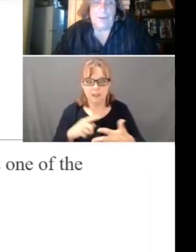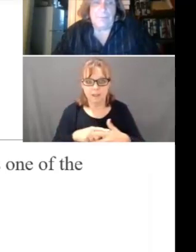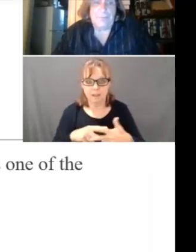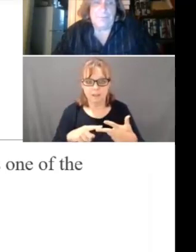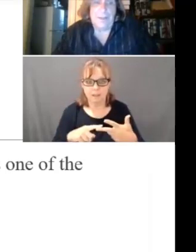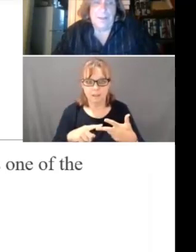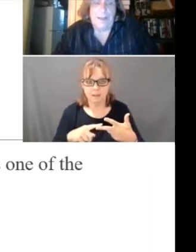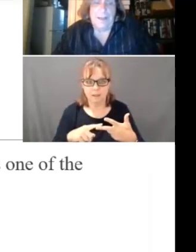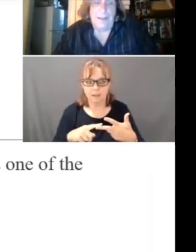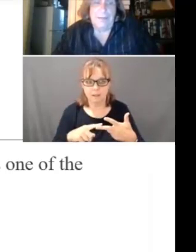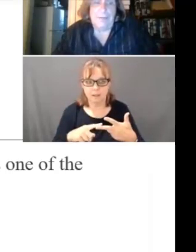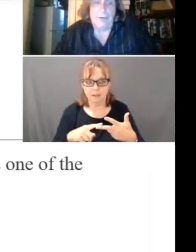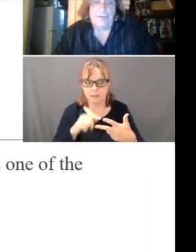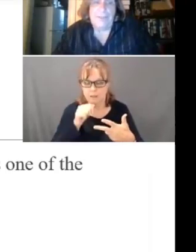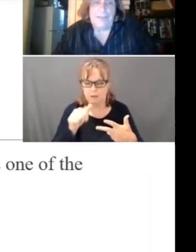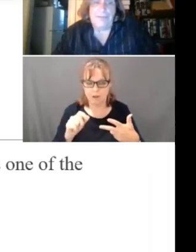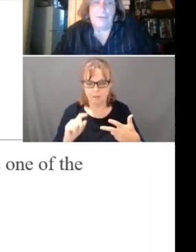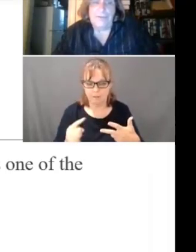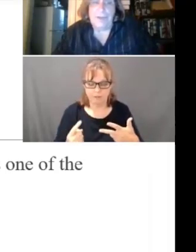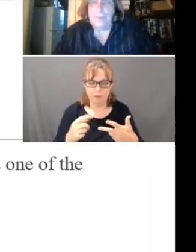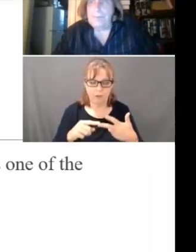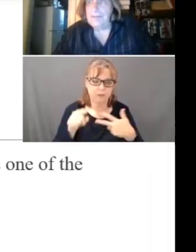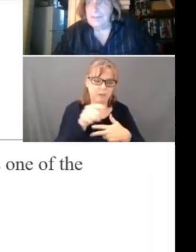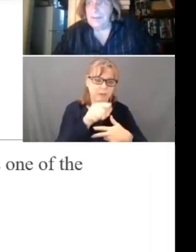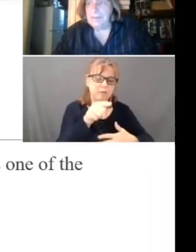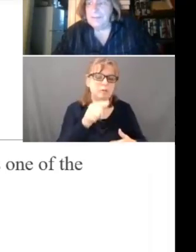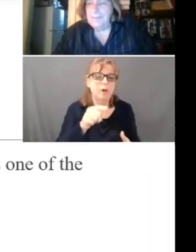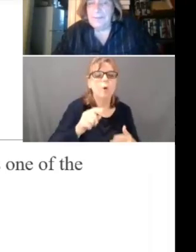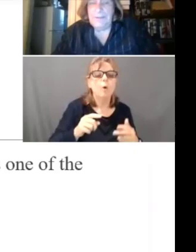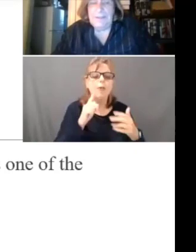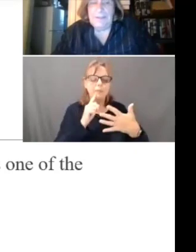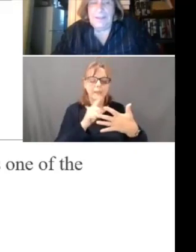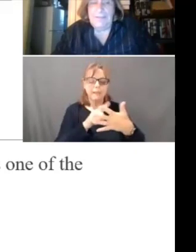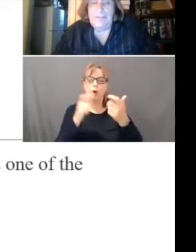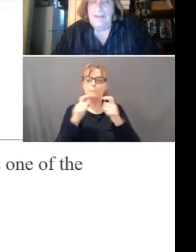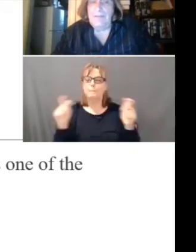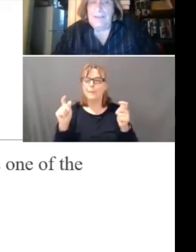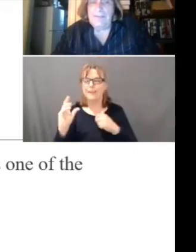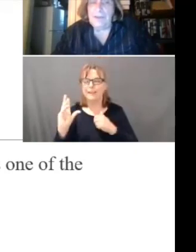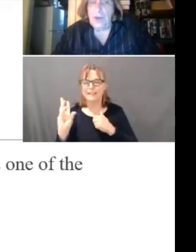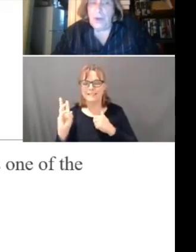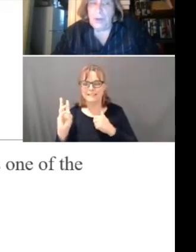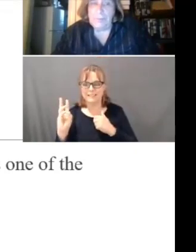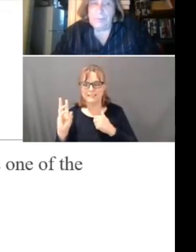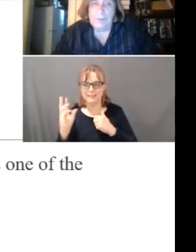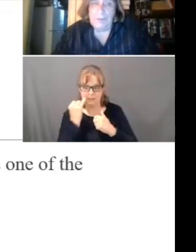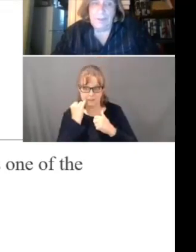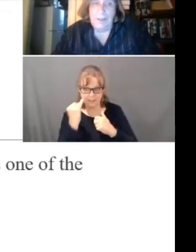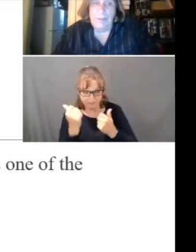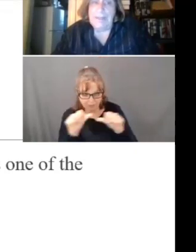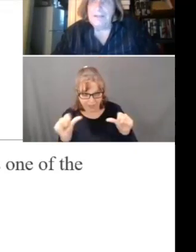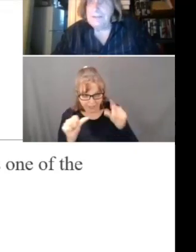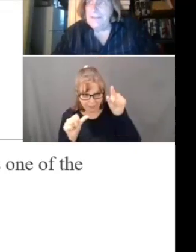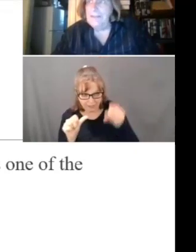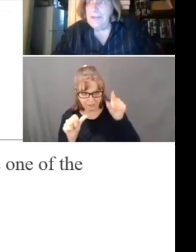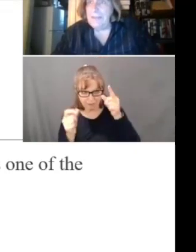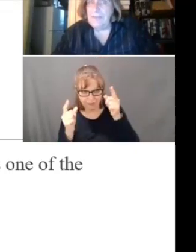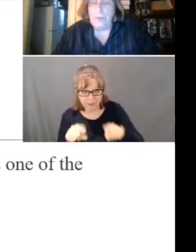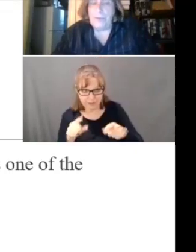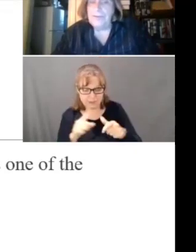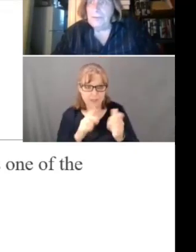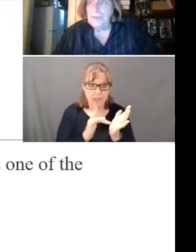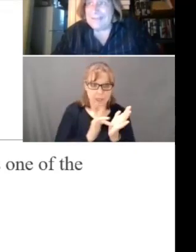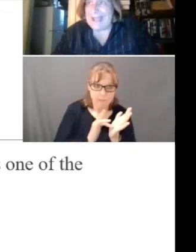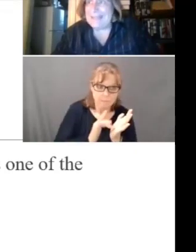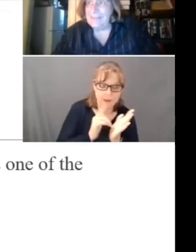So, I refer to these first of the big six. If any of these occur, medical, legal death,